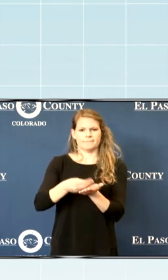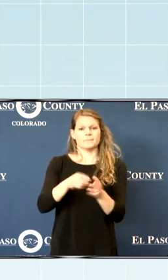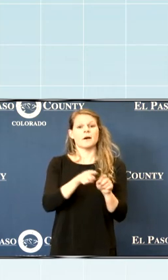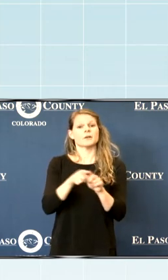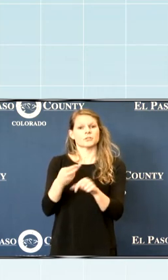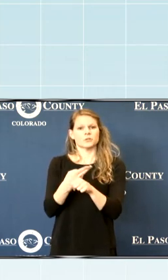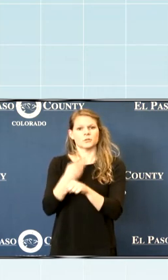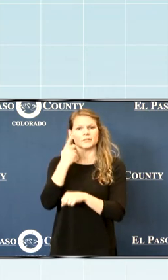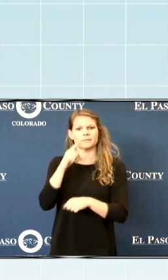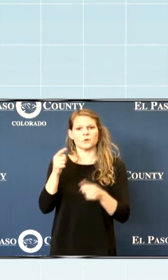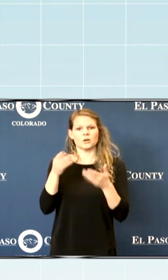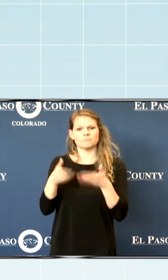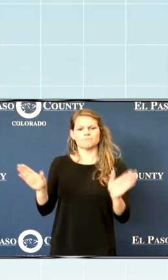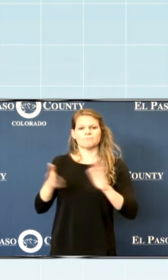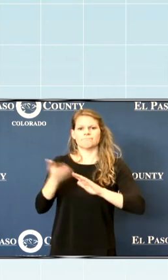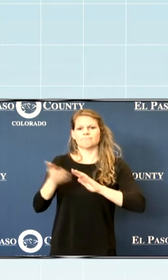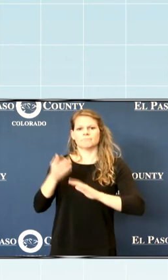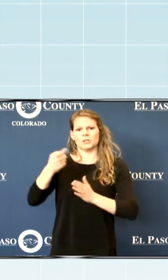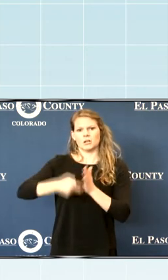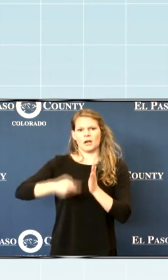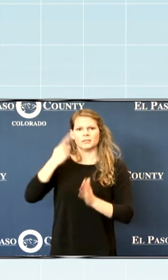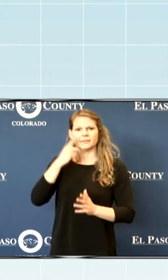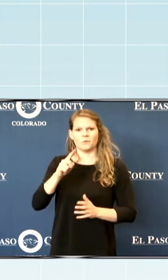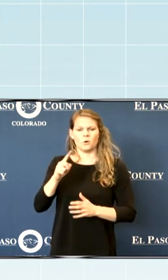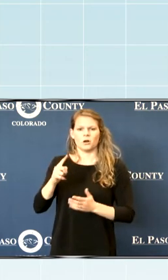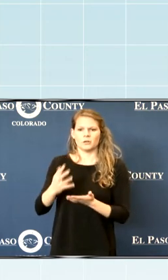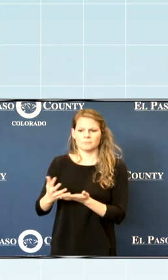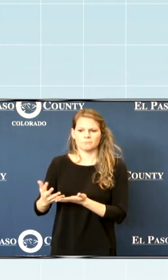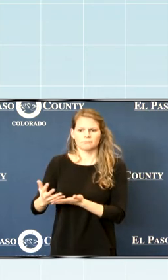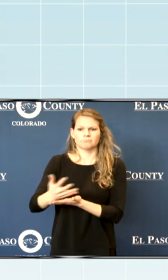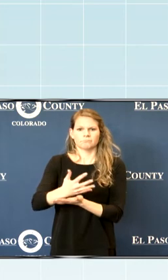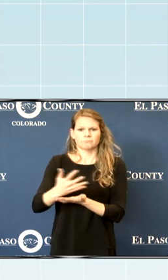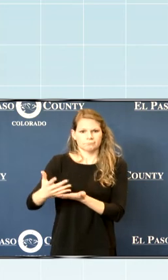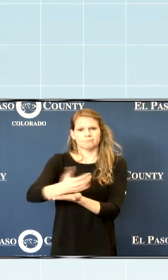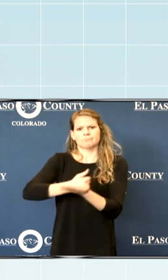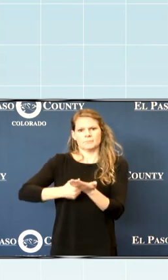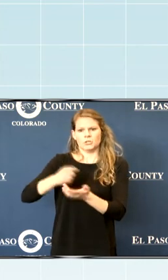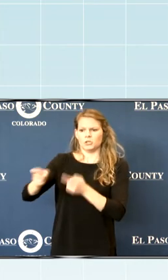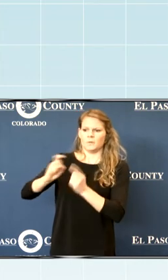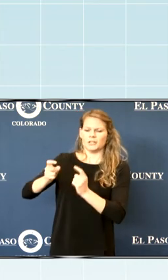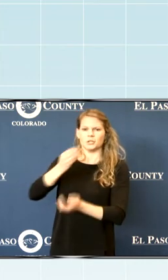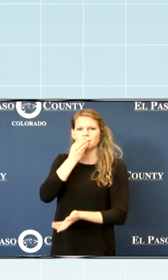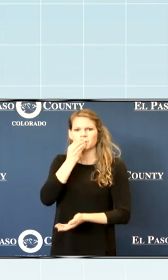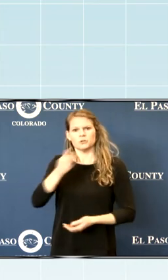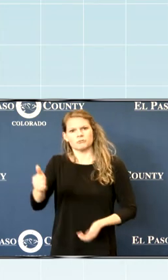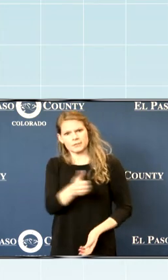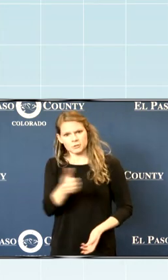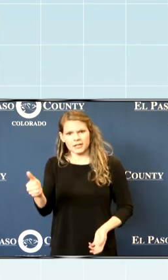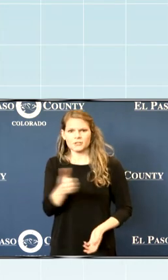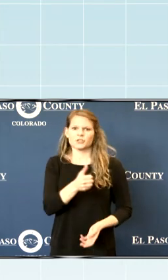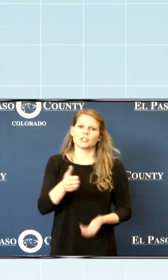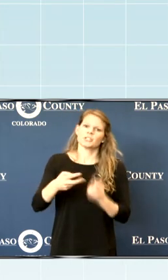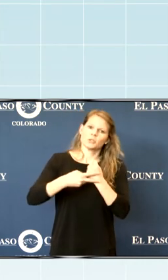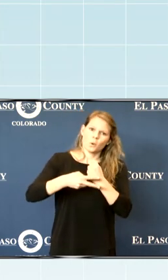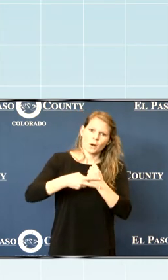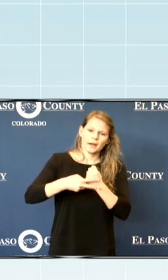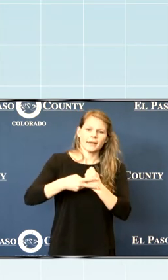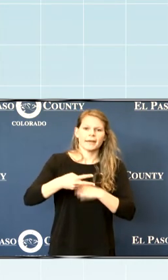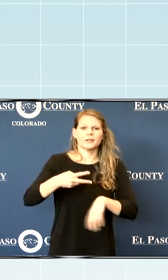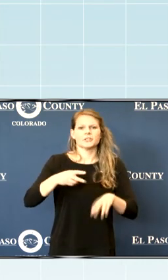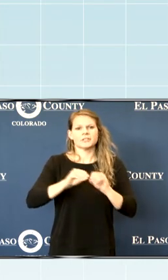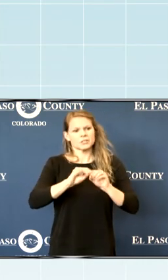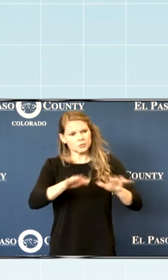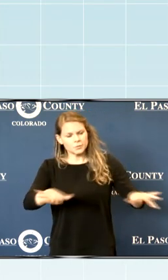be used towards general operating costs for acquisition of donated food, transportation of food, storage of food,